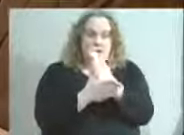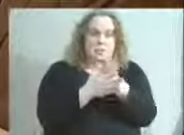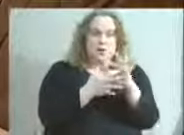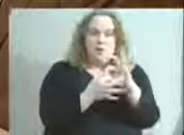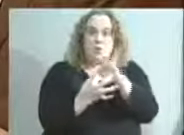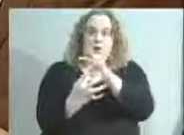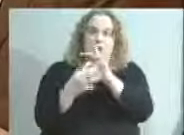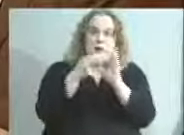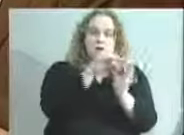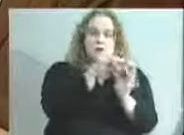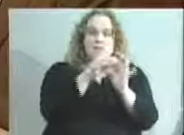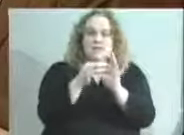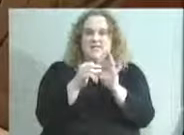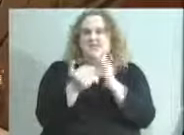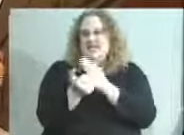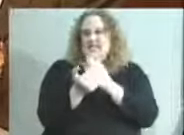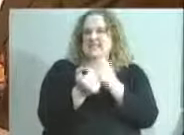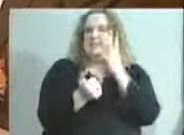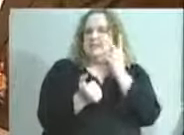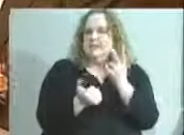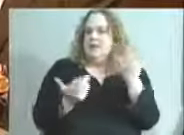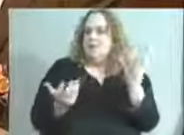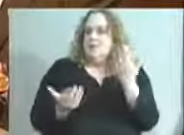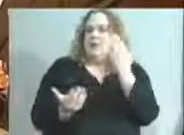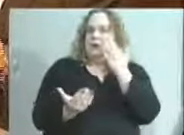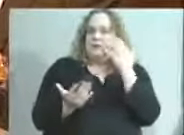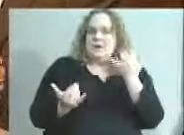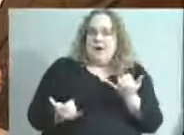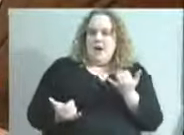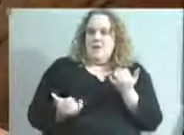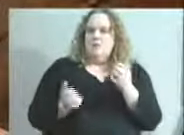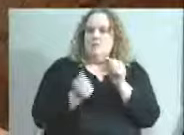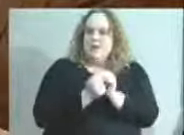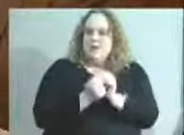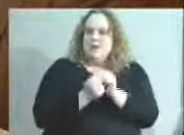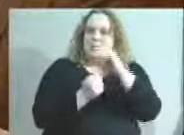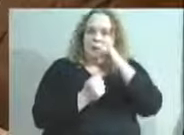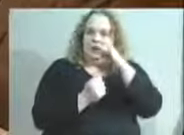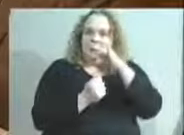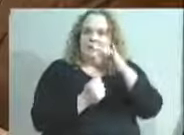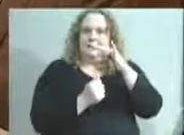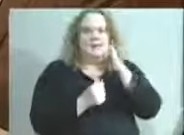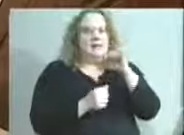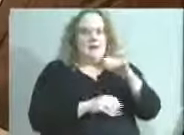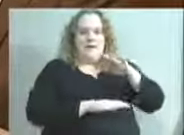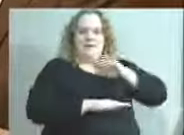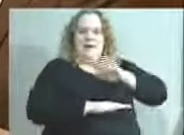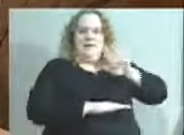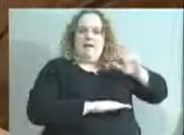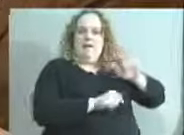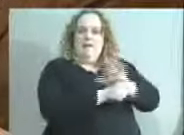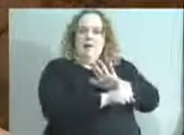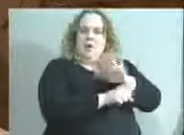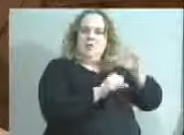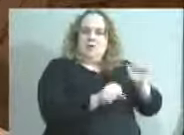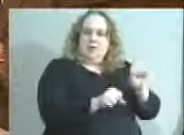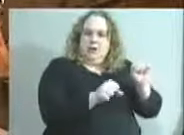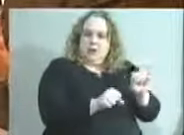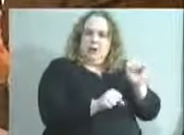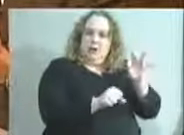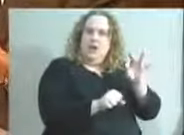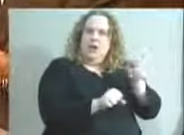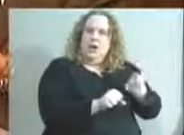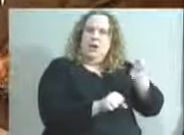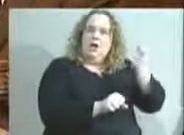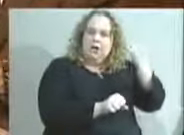is easy to see because of what we know now with kids that don't optimize their potential. We understand if we go